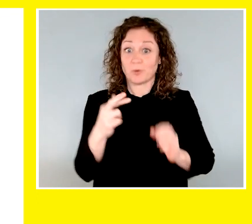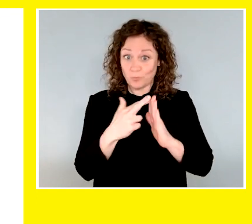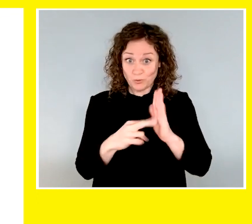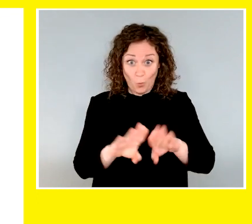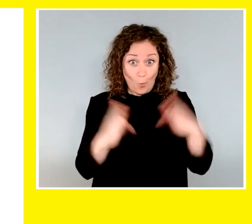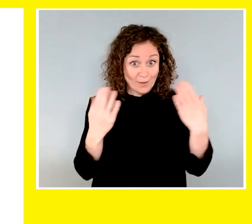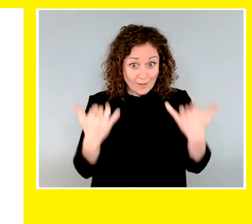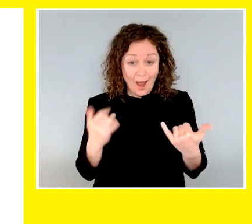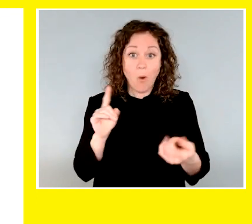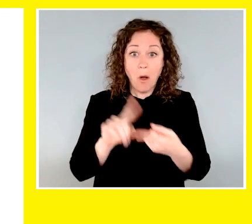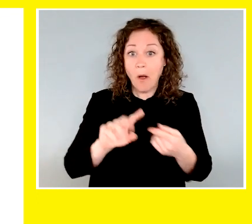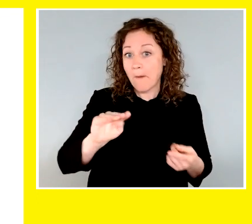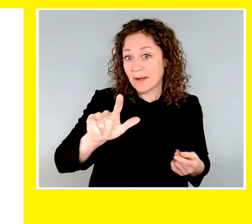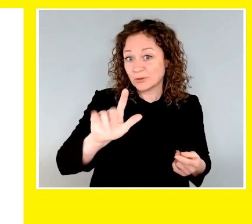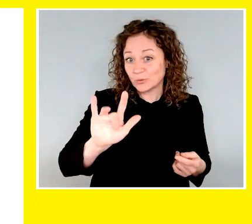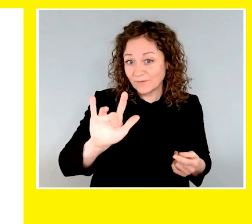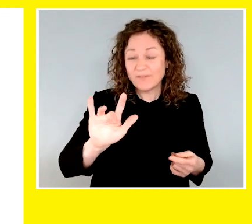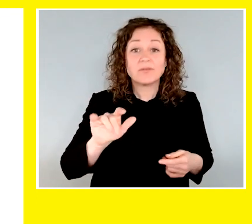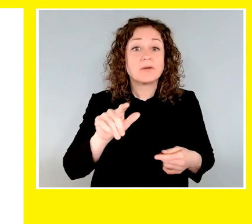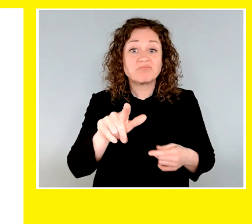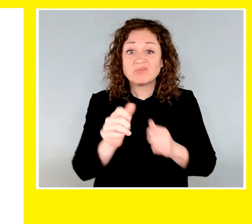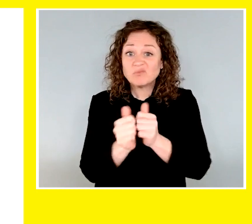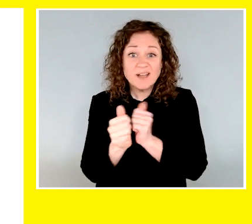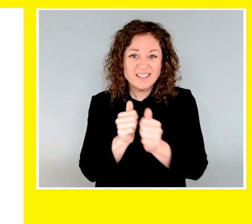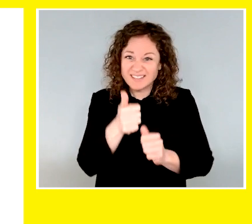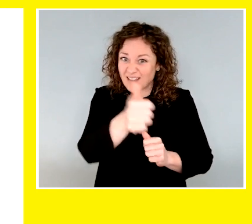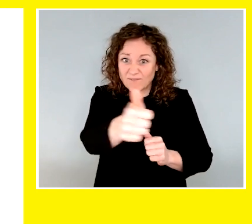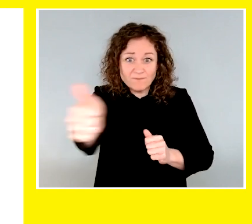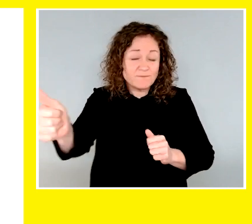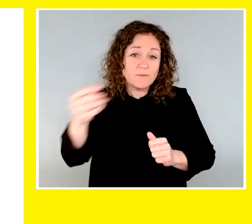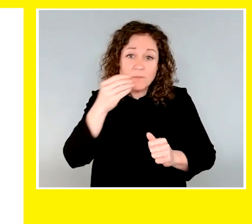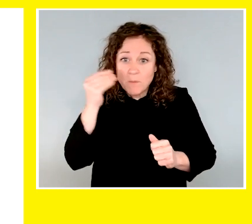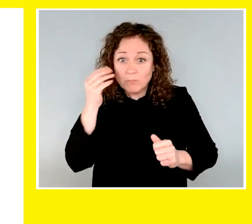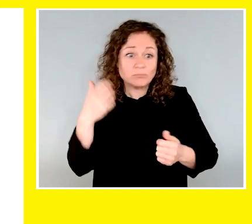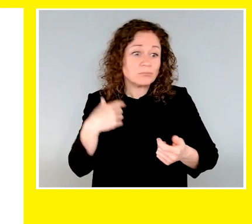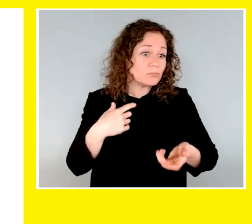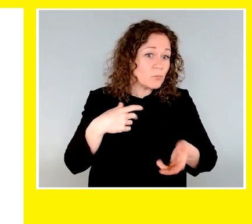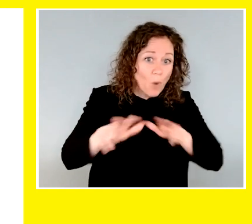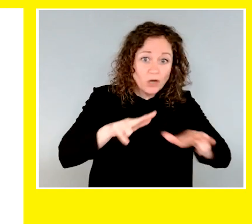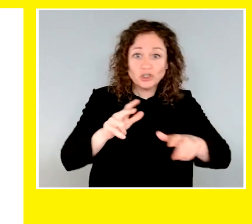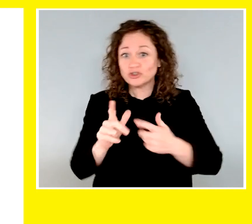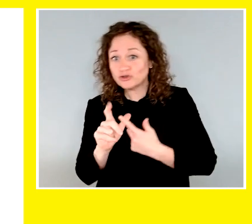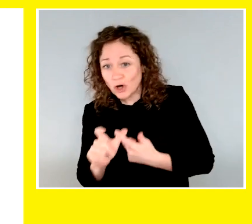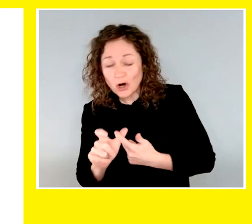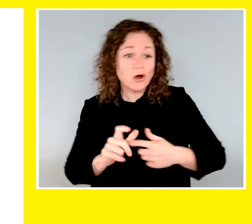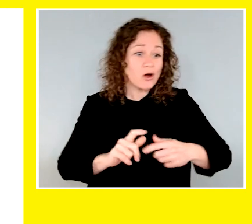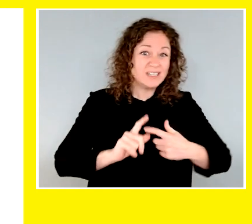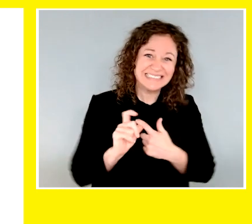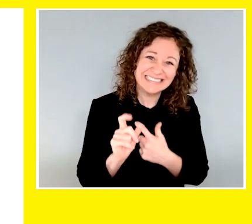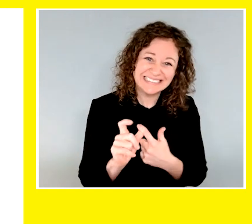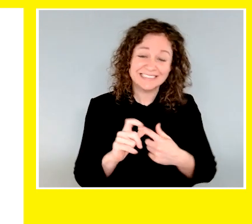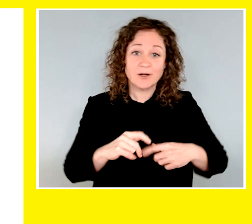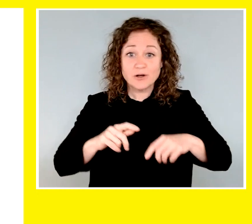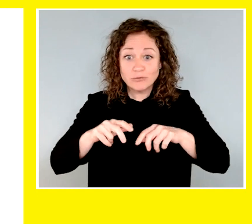Registration is open now and you have until May 25th to sign up and complete the virtual race. However you choose, walk, jog,